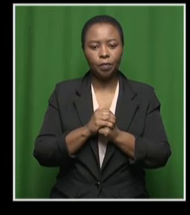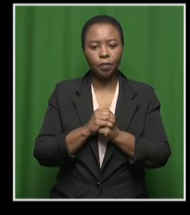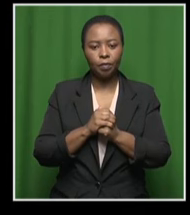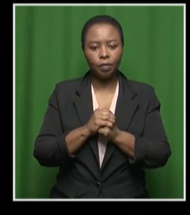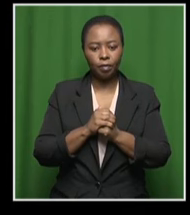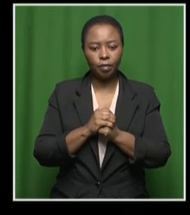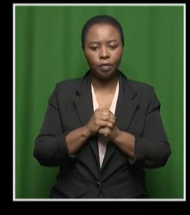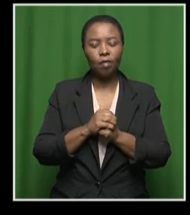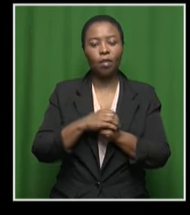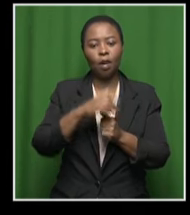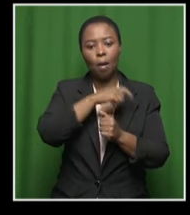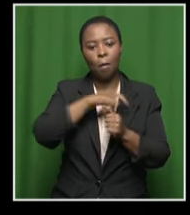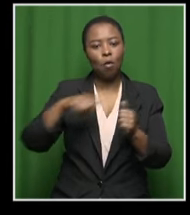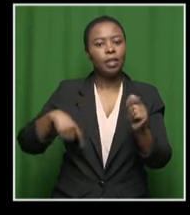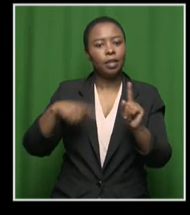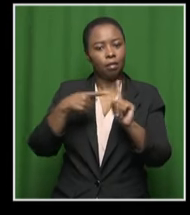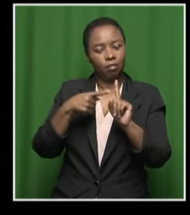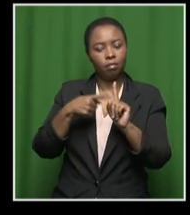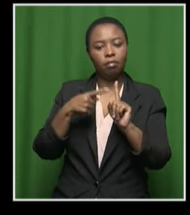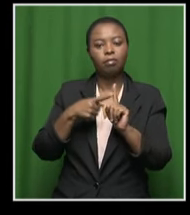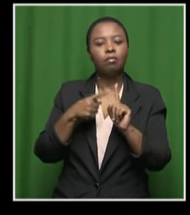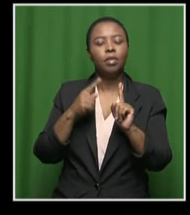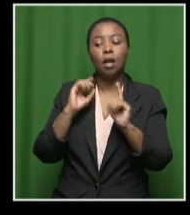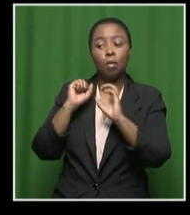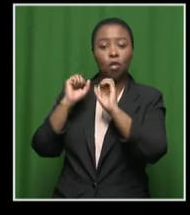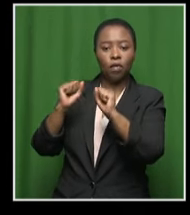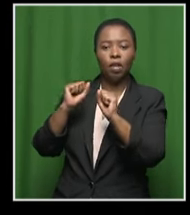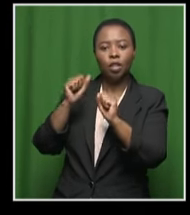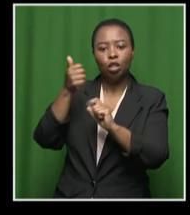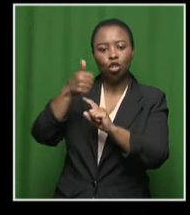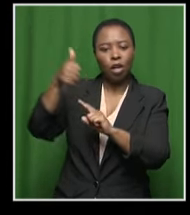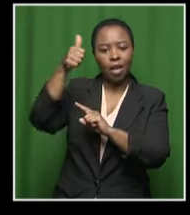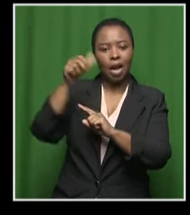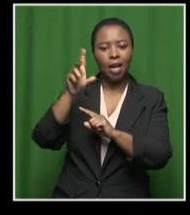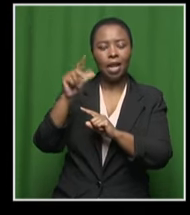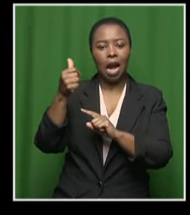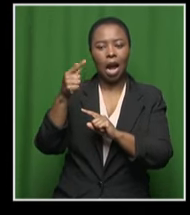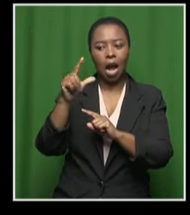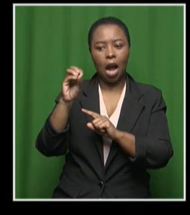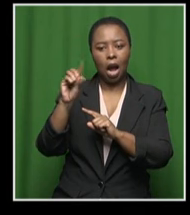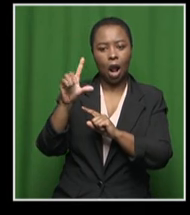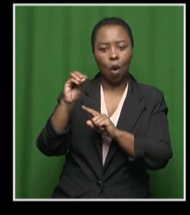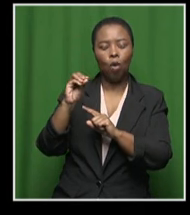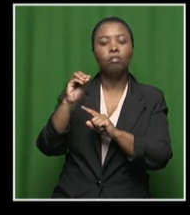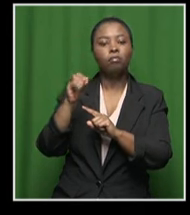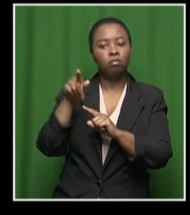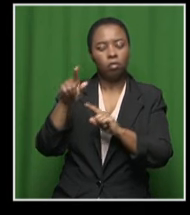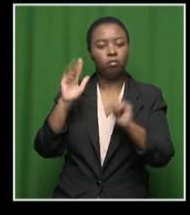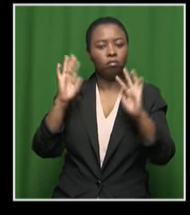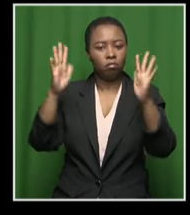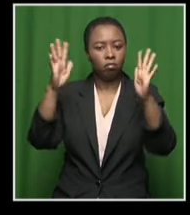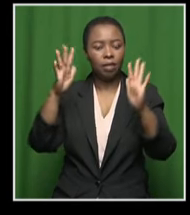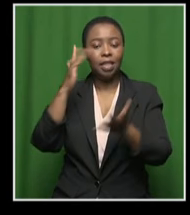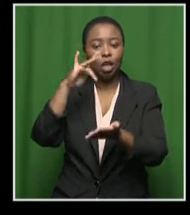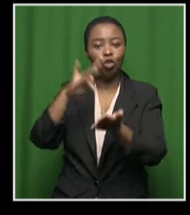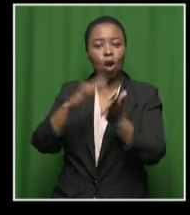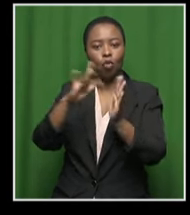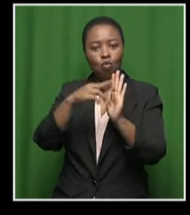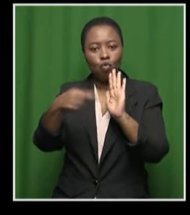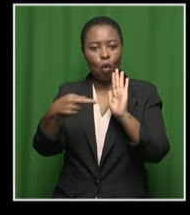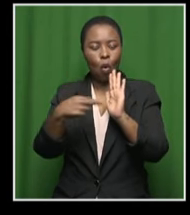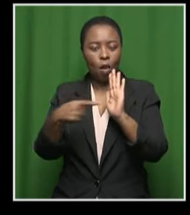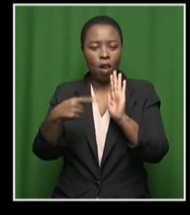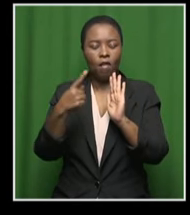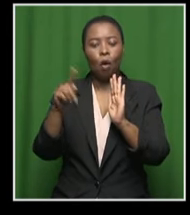President Ramaphosa welcomed the briefing from General Dagalo and commended the central role of the African Union and